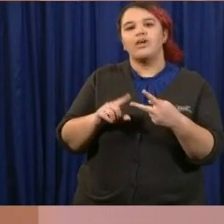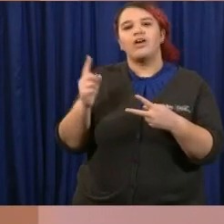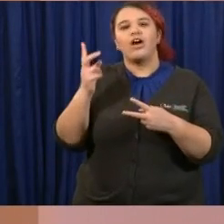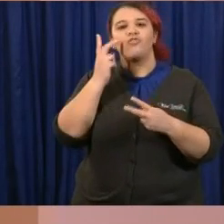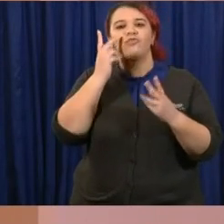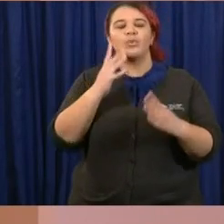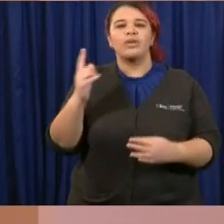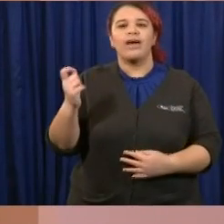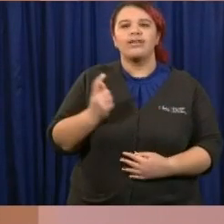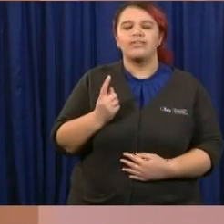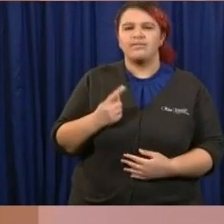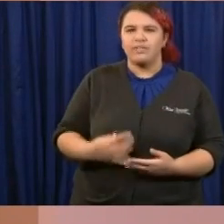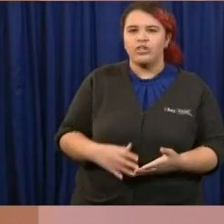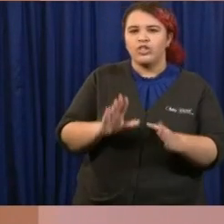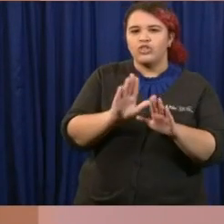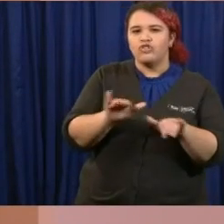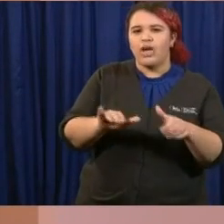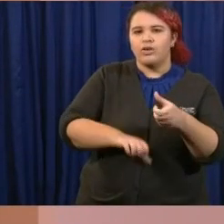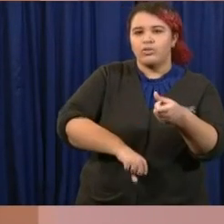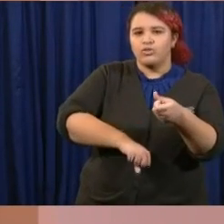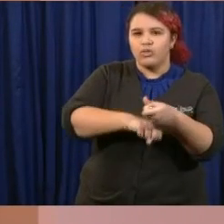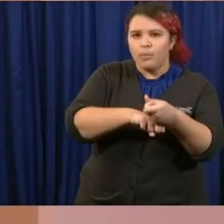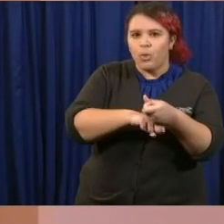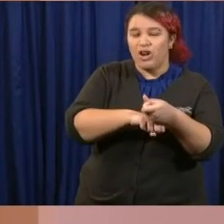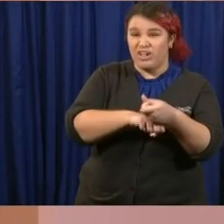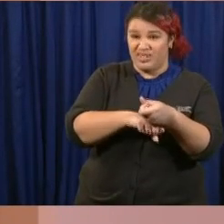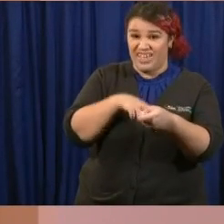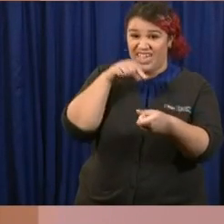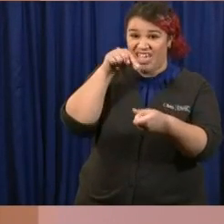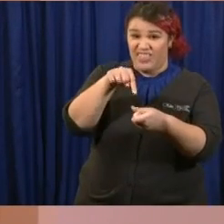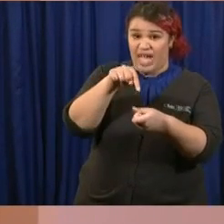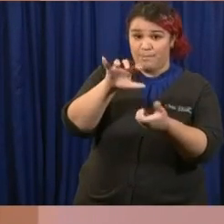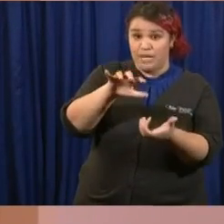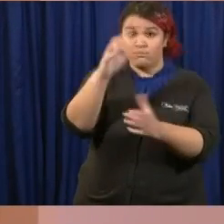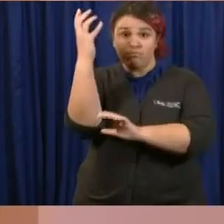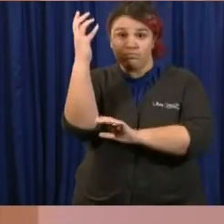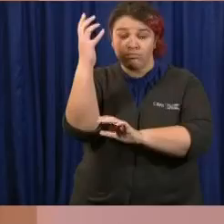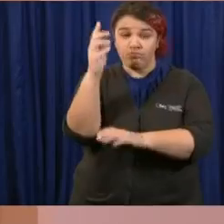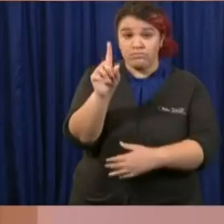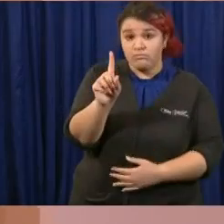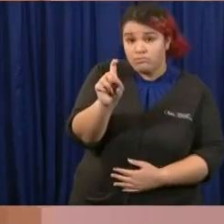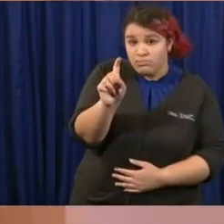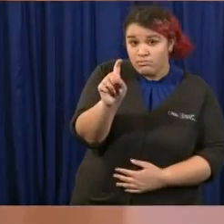affected at all by sort of this time of duress? I'll take the liquor one.